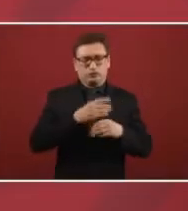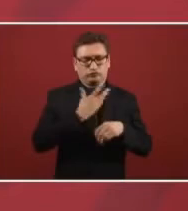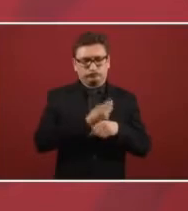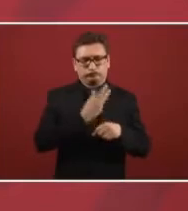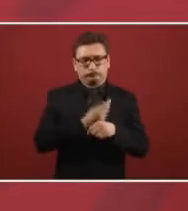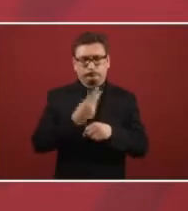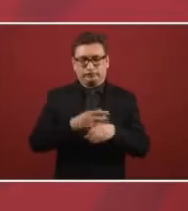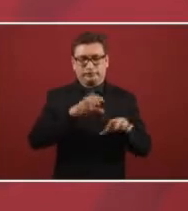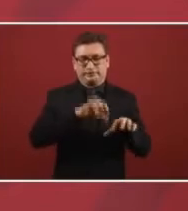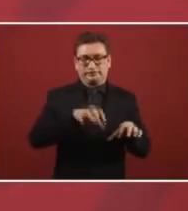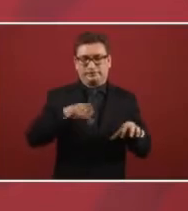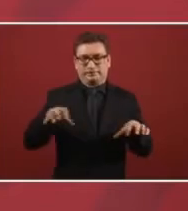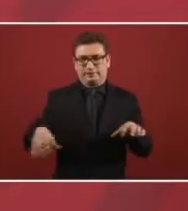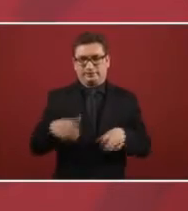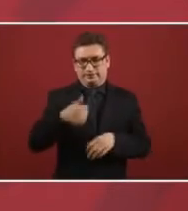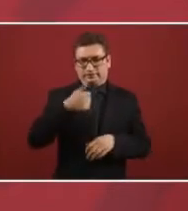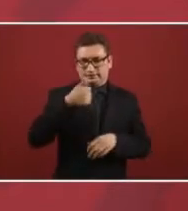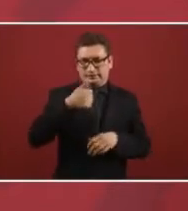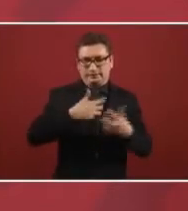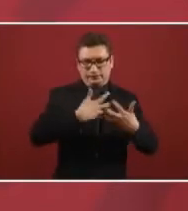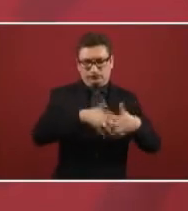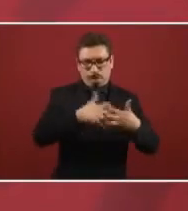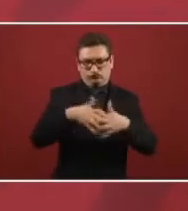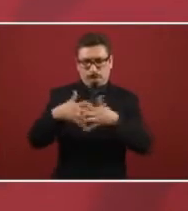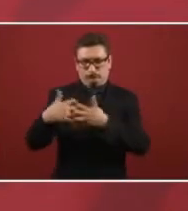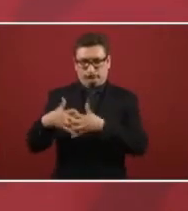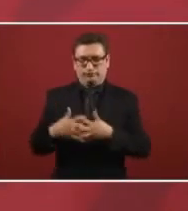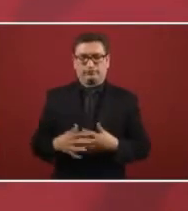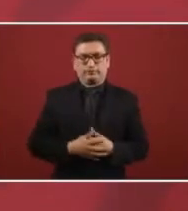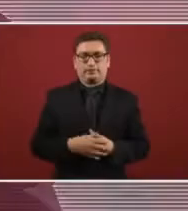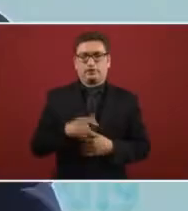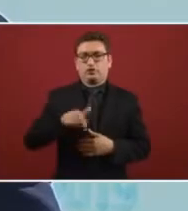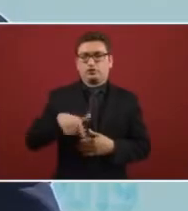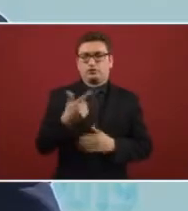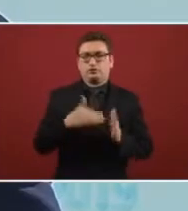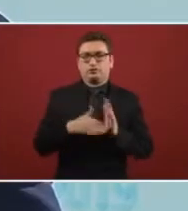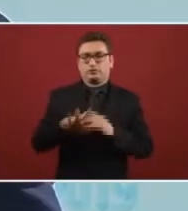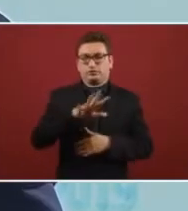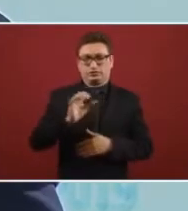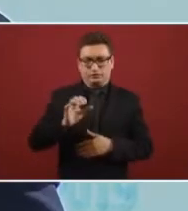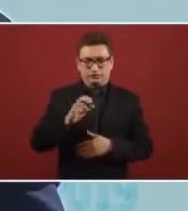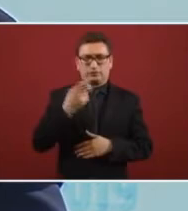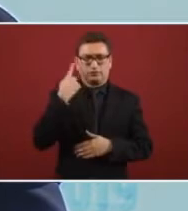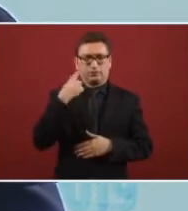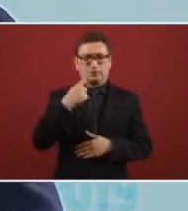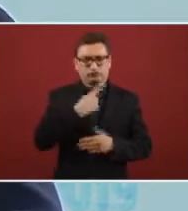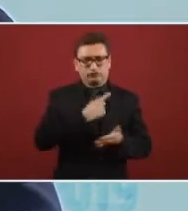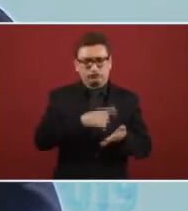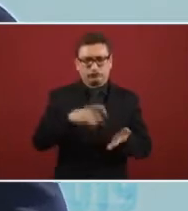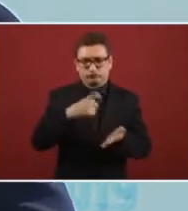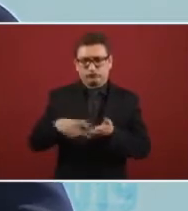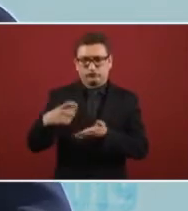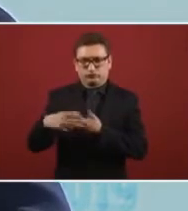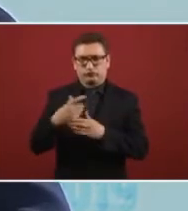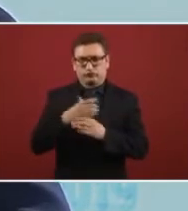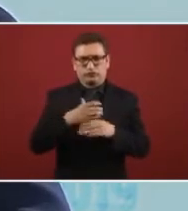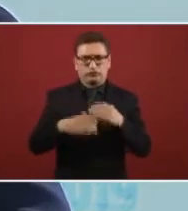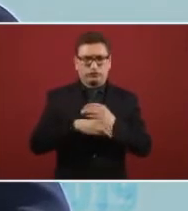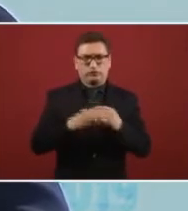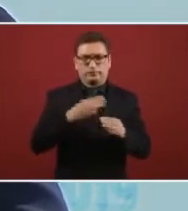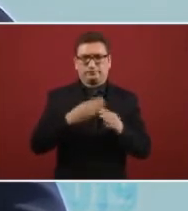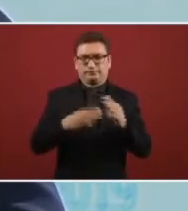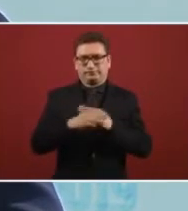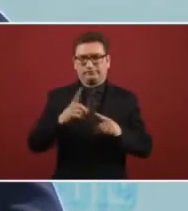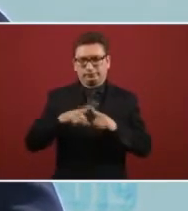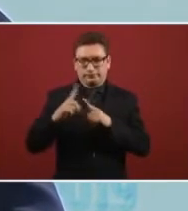for the uh... for the six refineries this year so this 12,500 uh... will